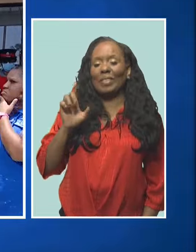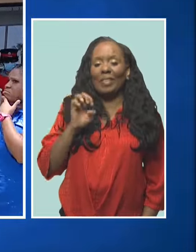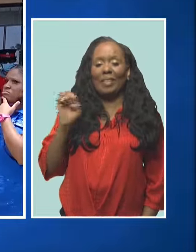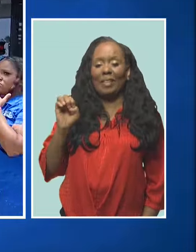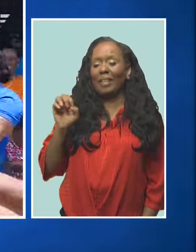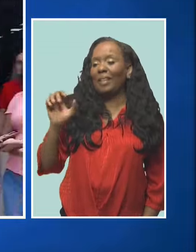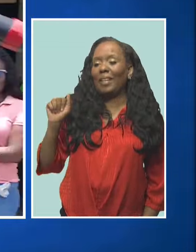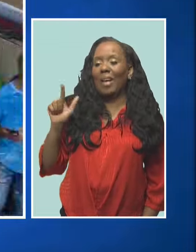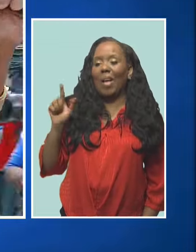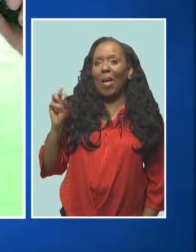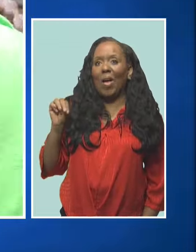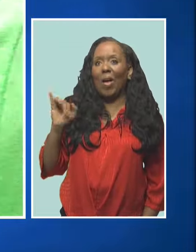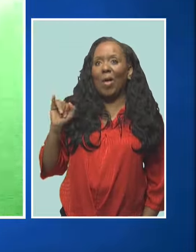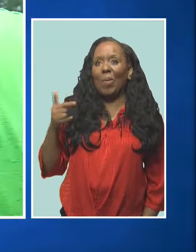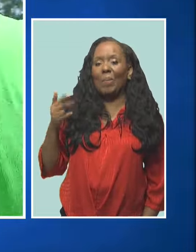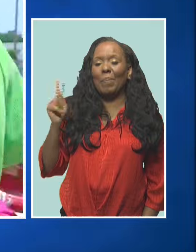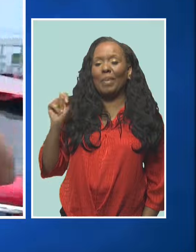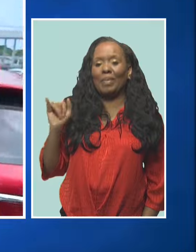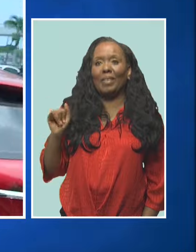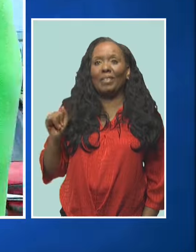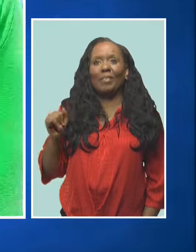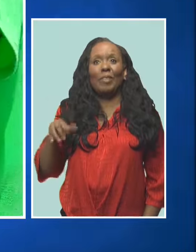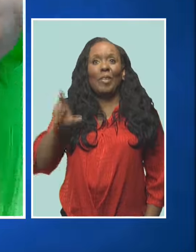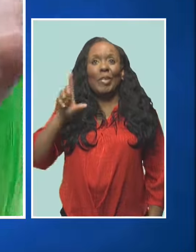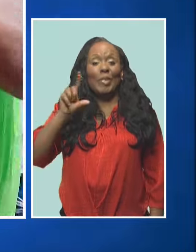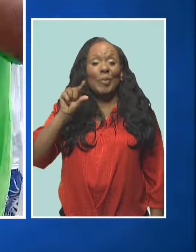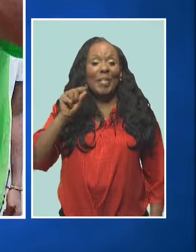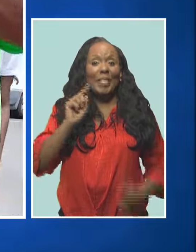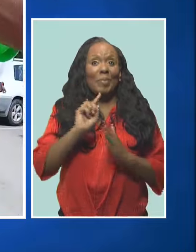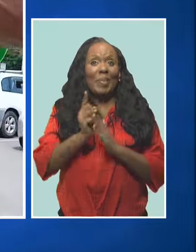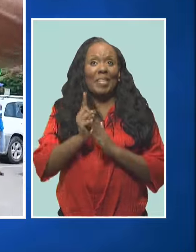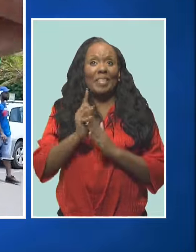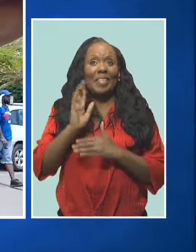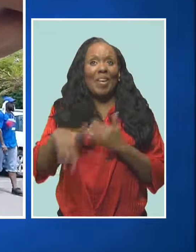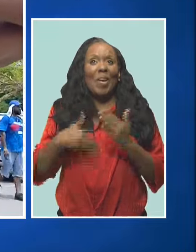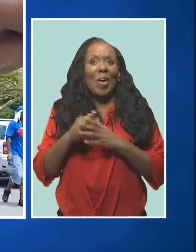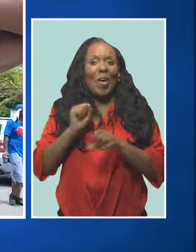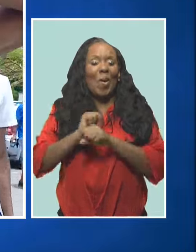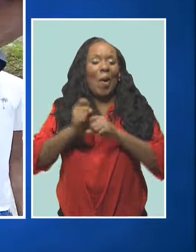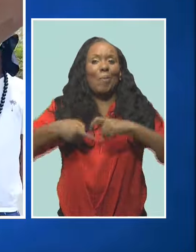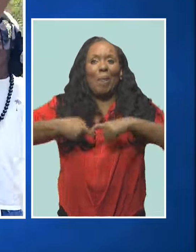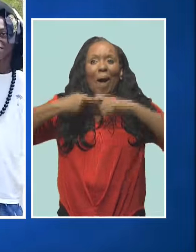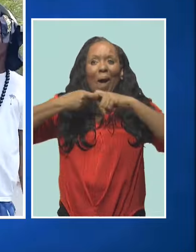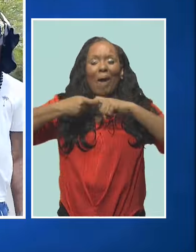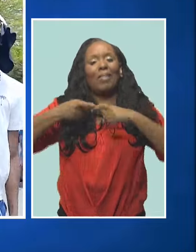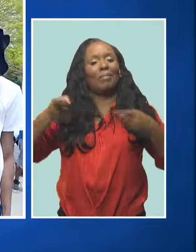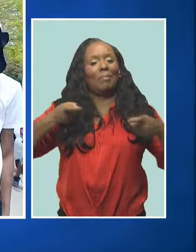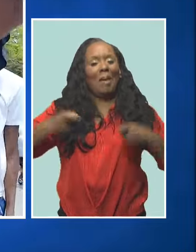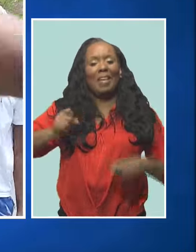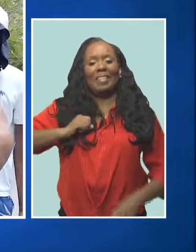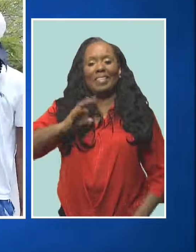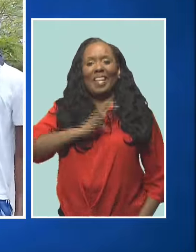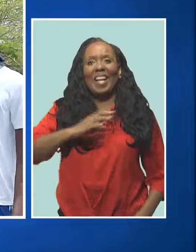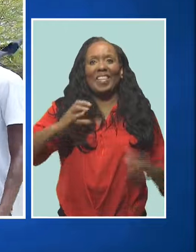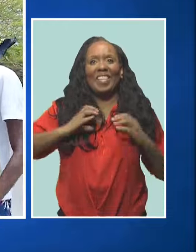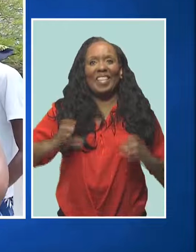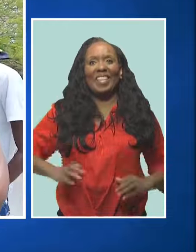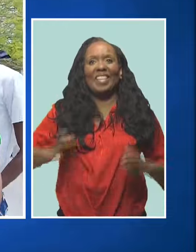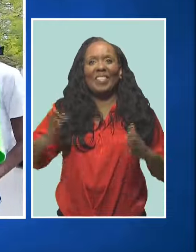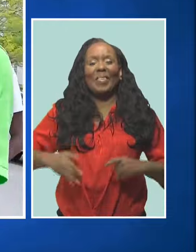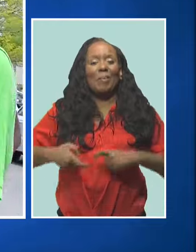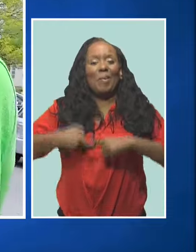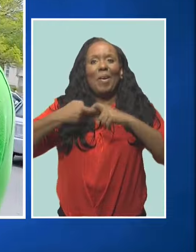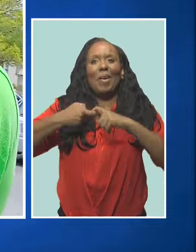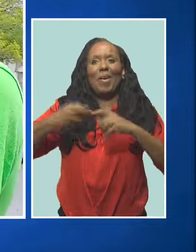For 20 minutes, all work stopped at the Wieldy branch as management, staff, and customers paused